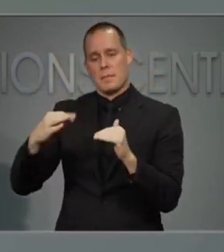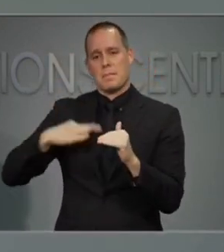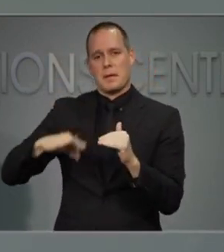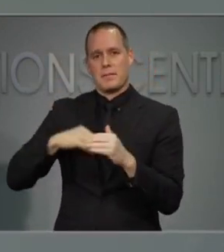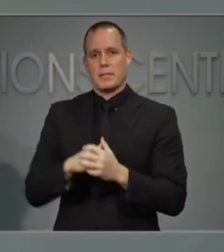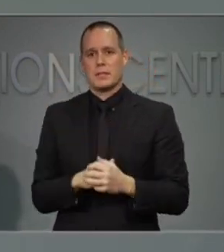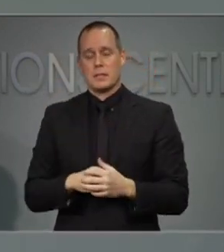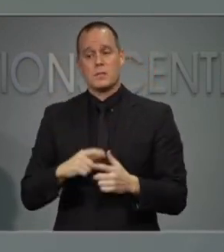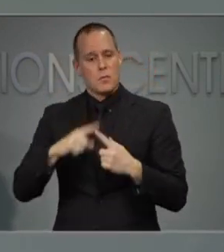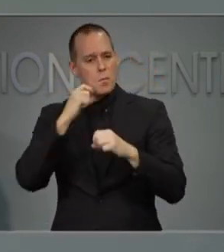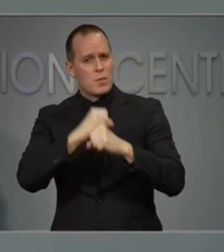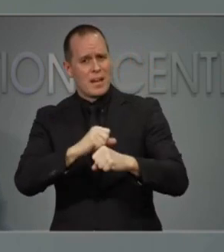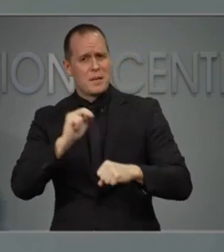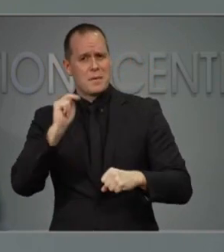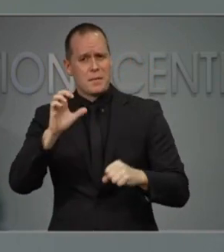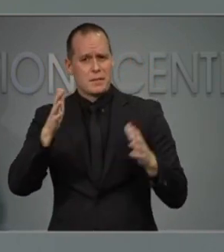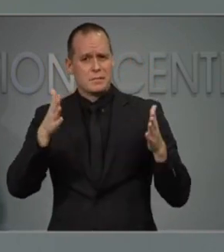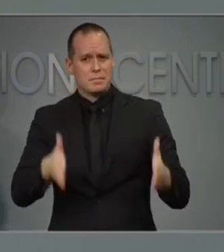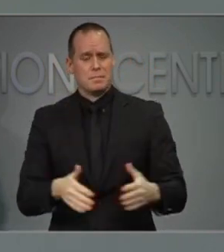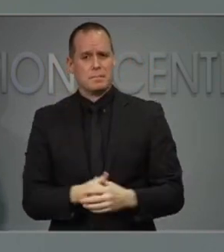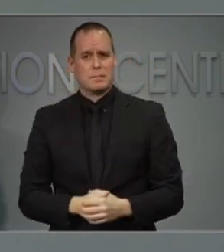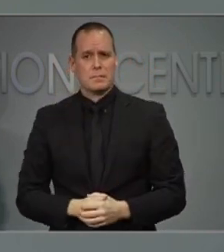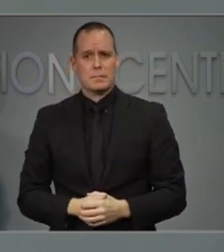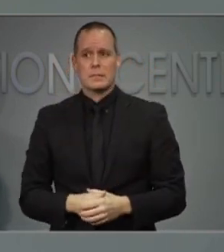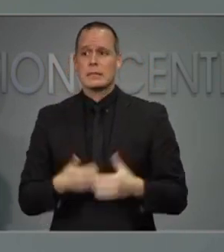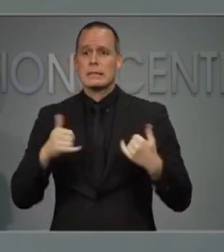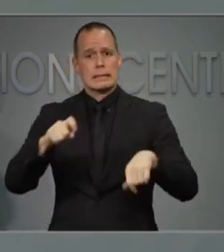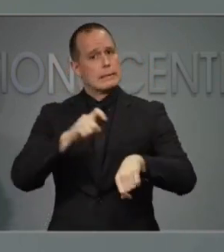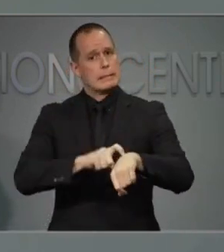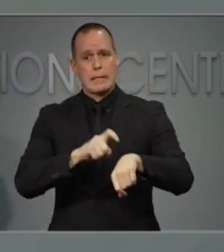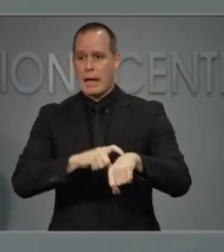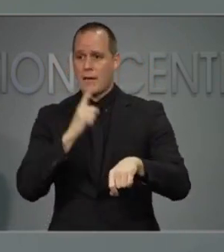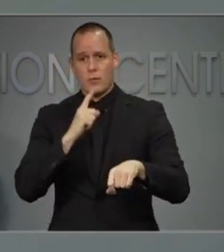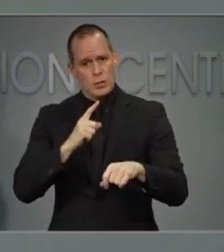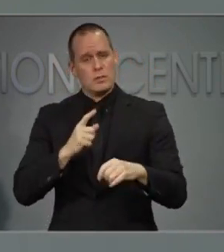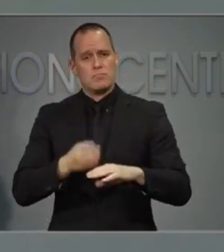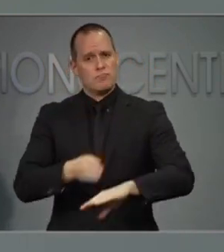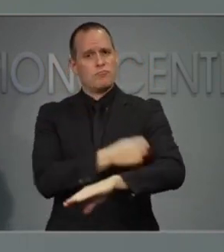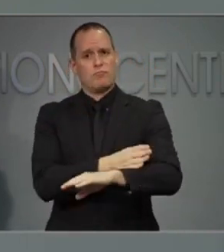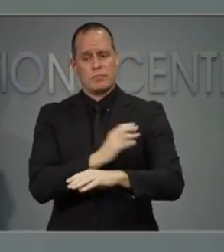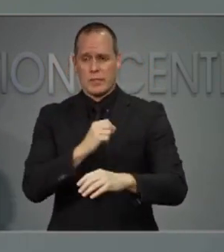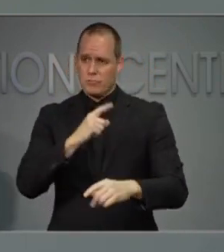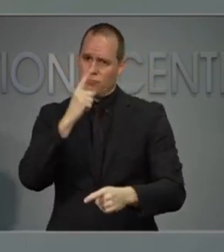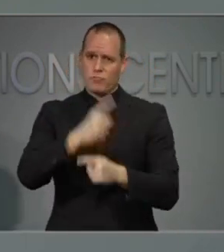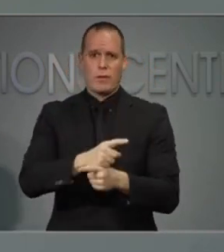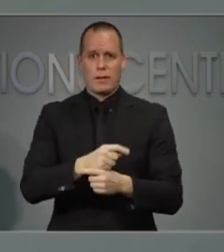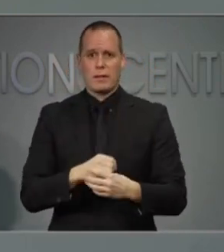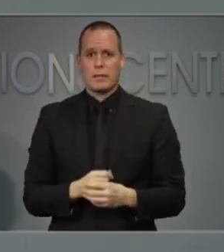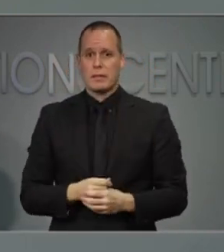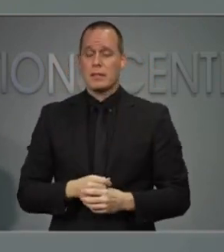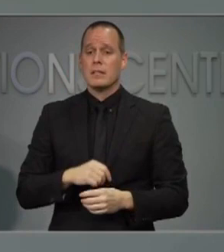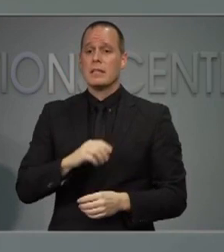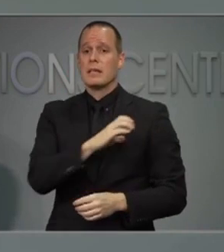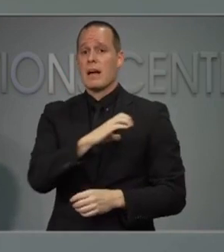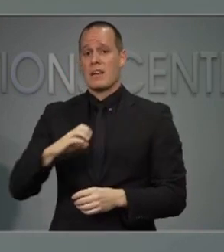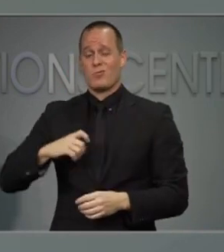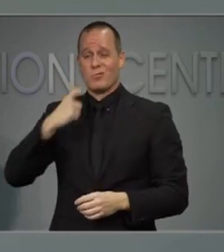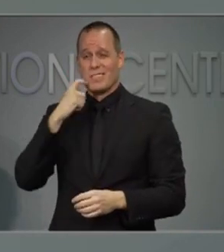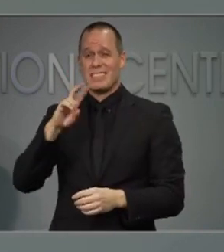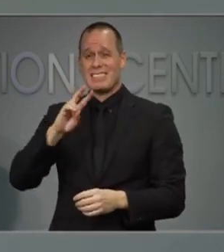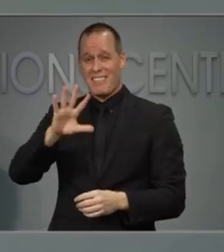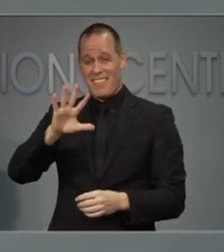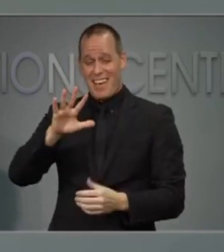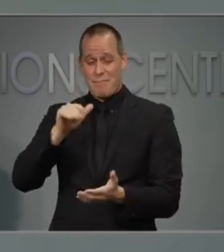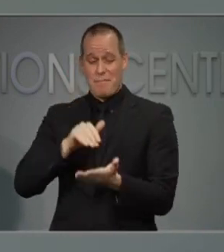There's still time to get this right. Congress just allocated another 75 billion to this provider